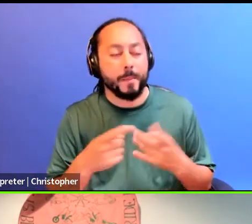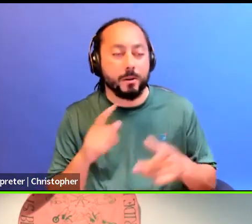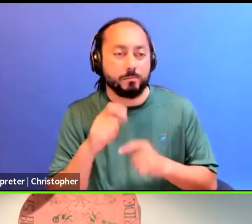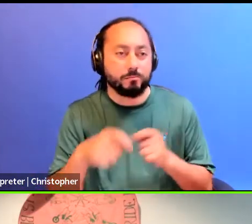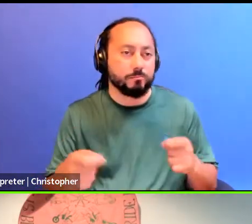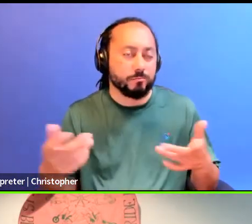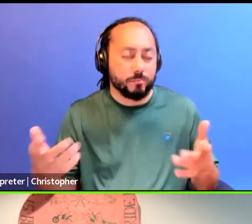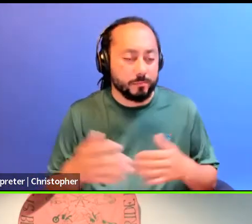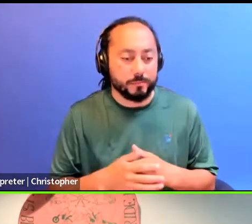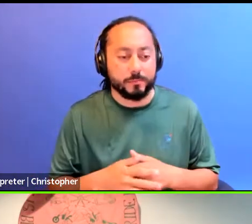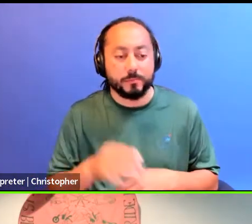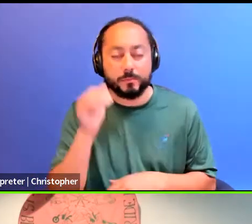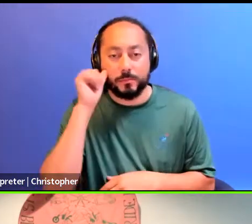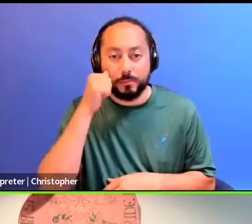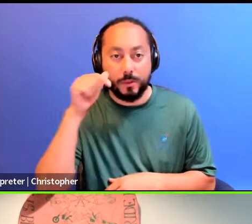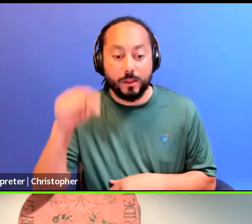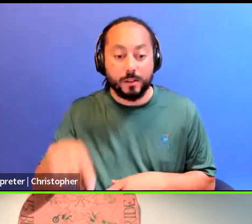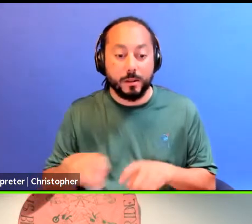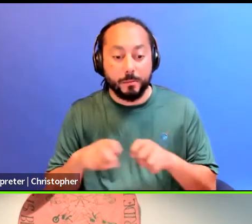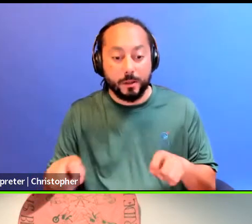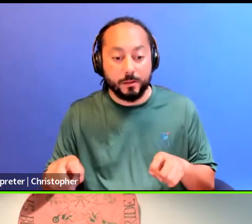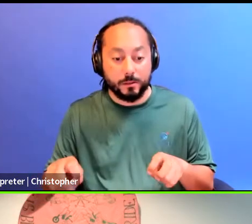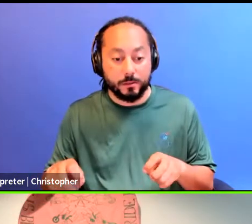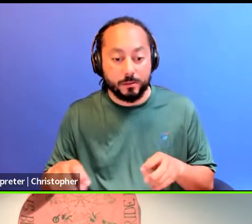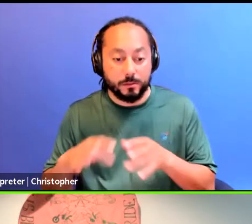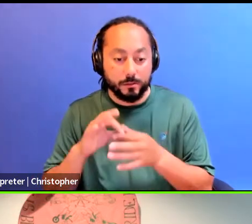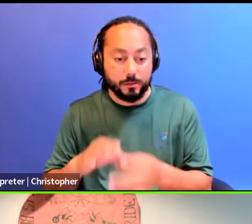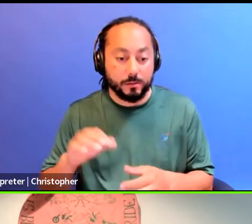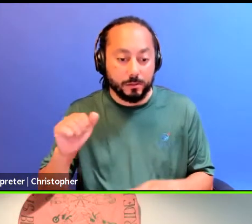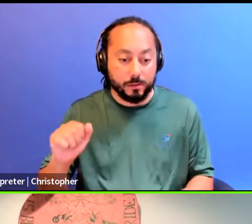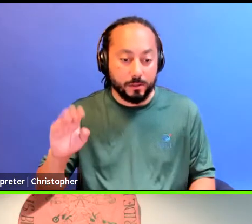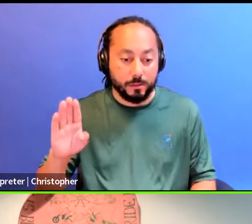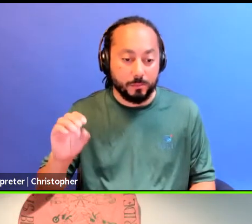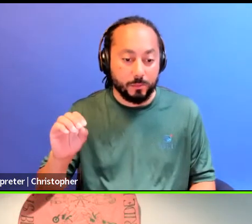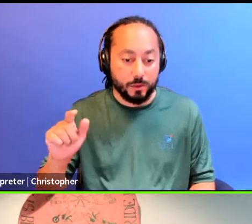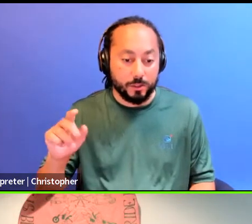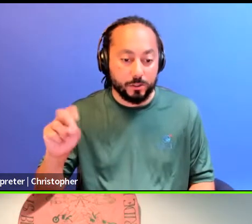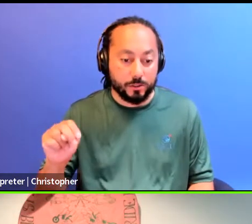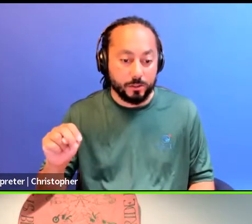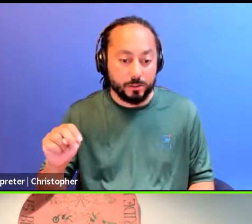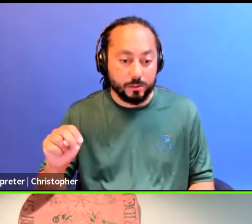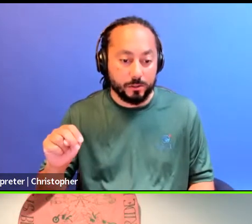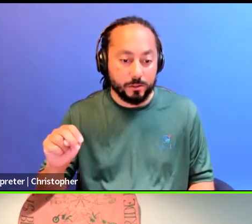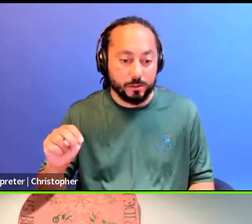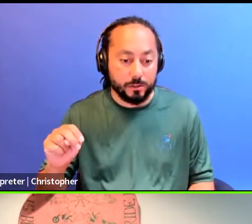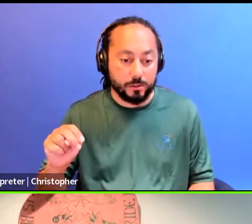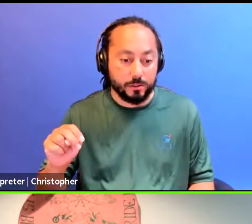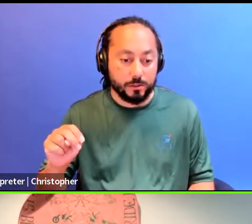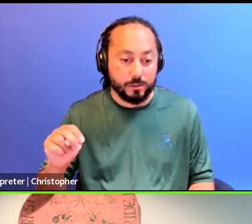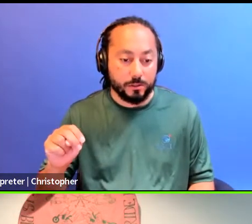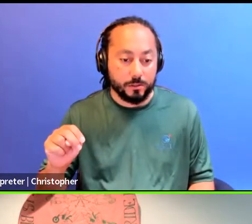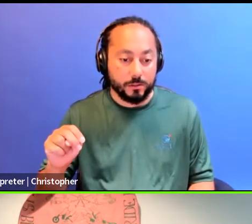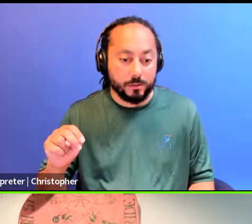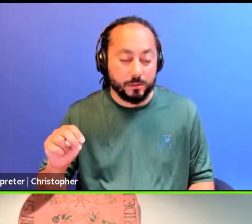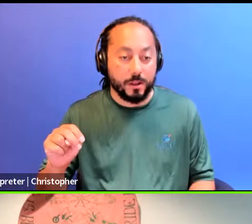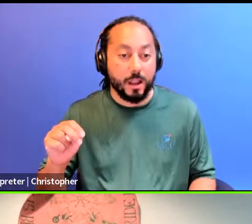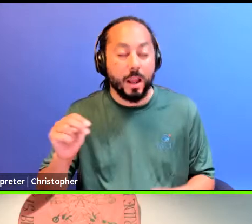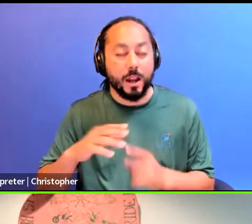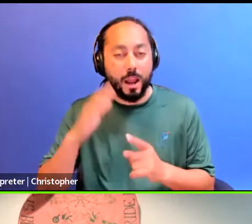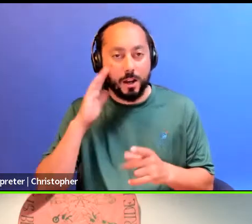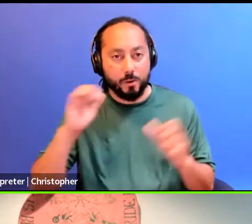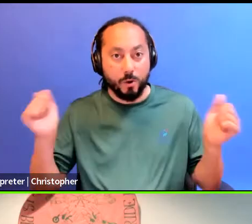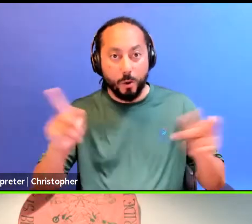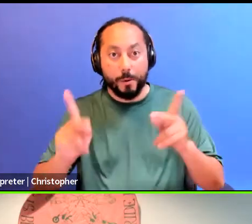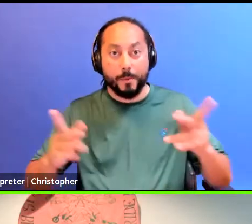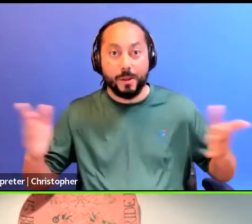reminder with this as a panel on abolition, right? That just reminding us all, and I know that everybody here knows this so much, but